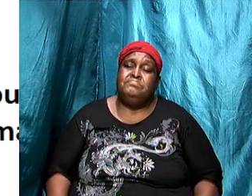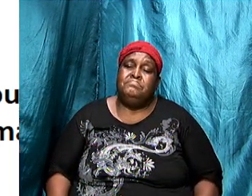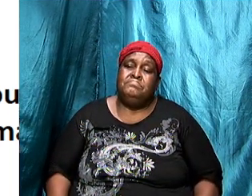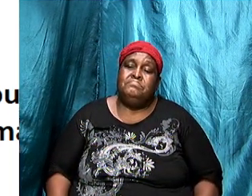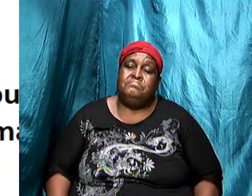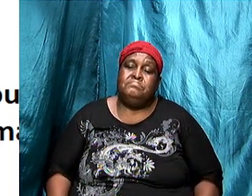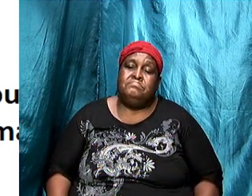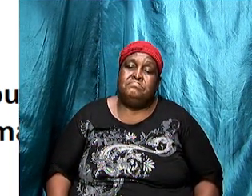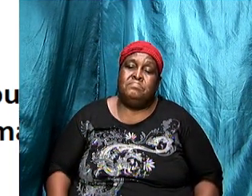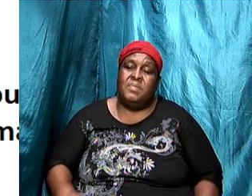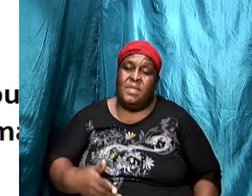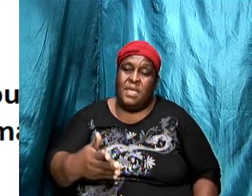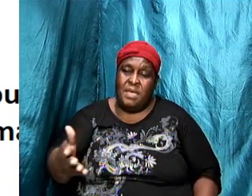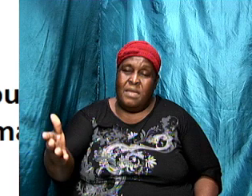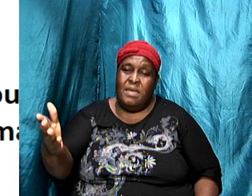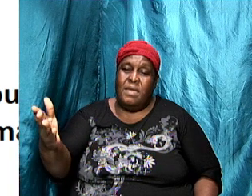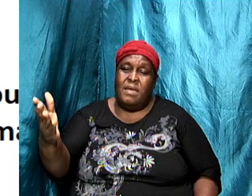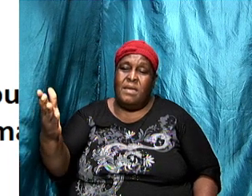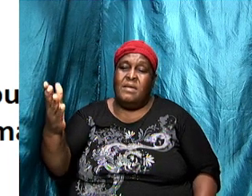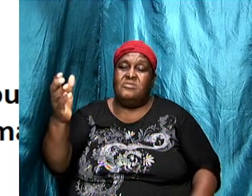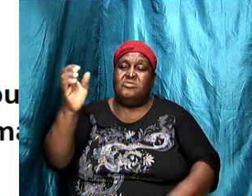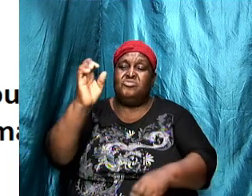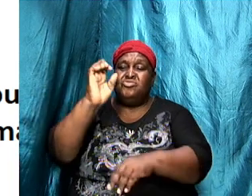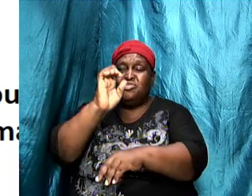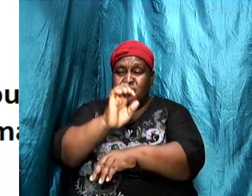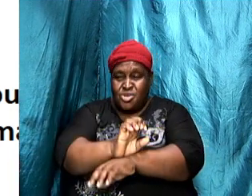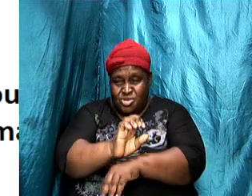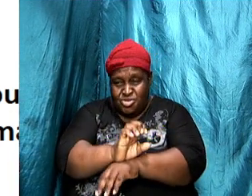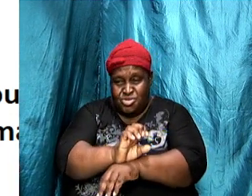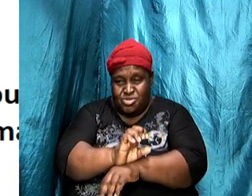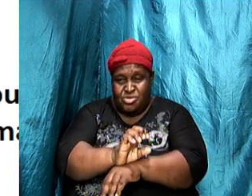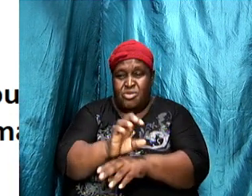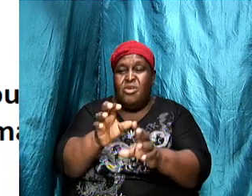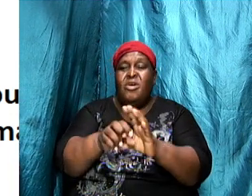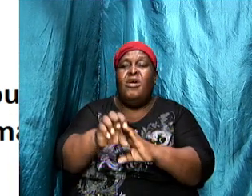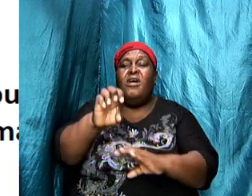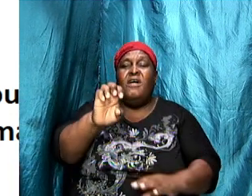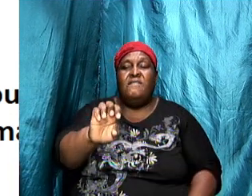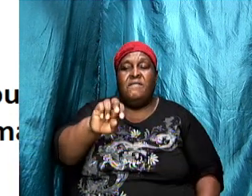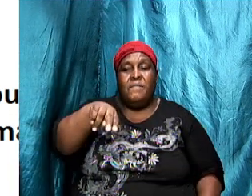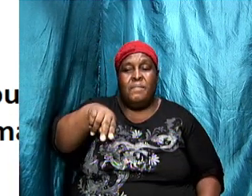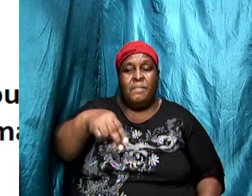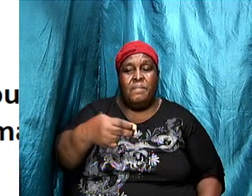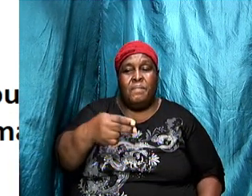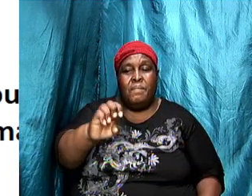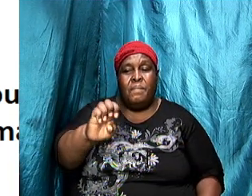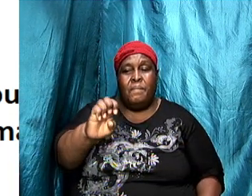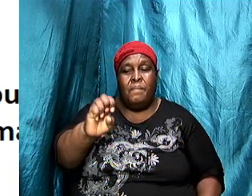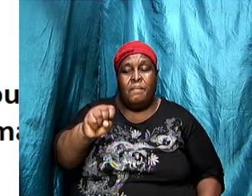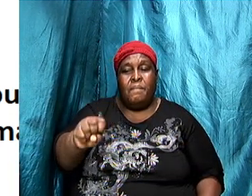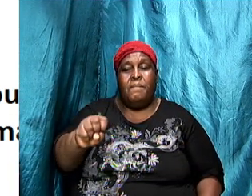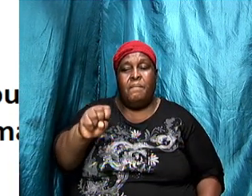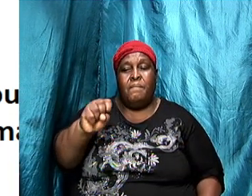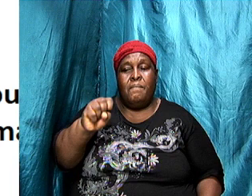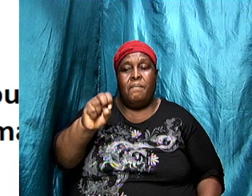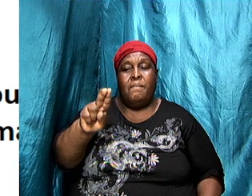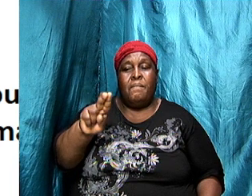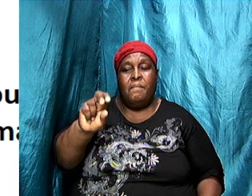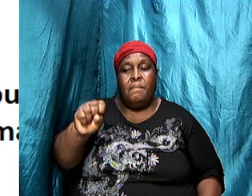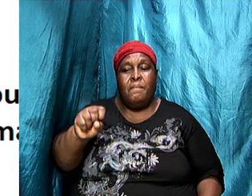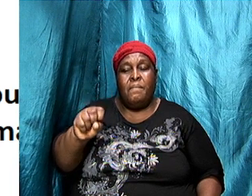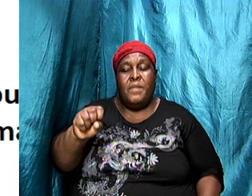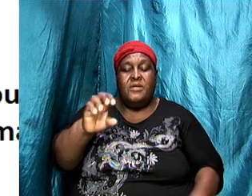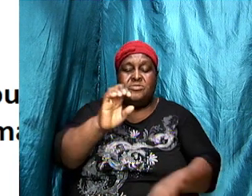there was the church of Ephesus the church of Jesus